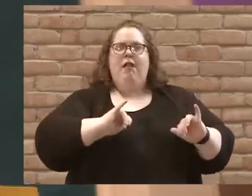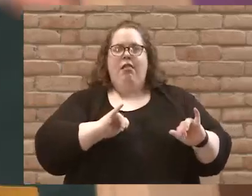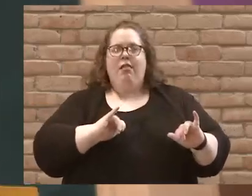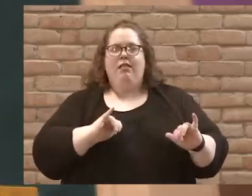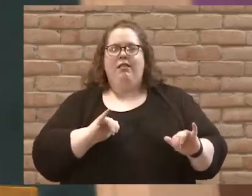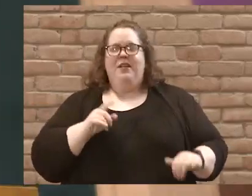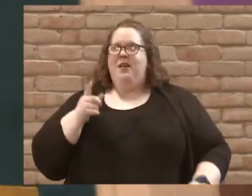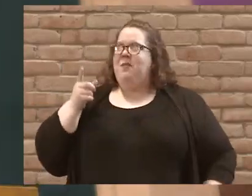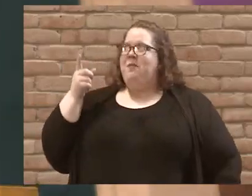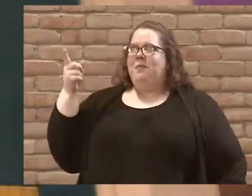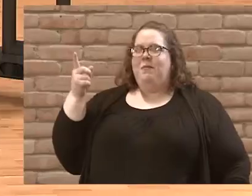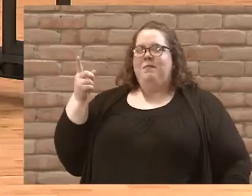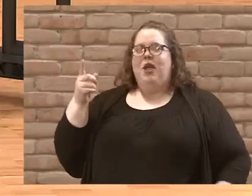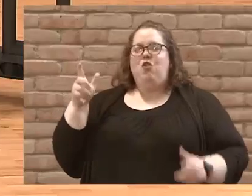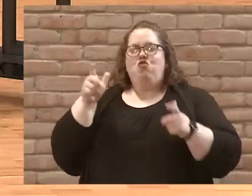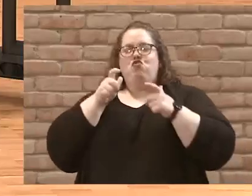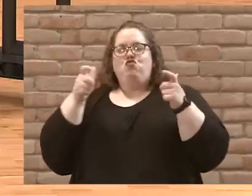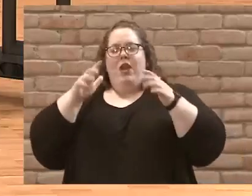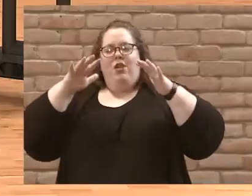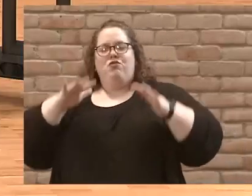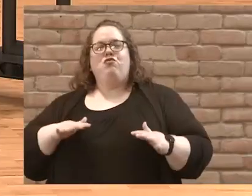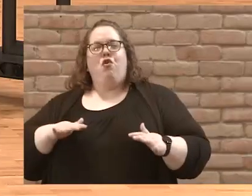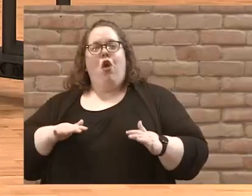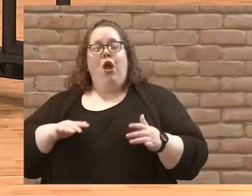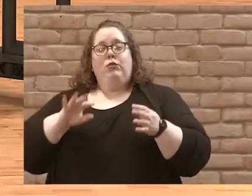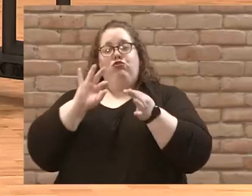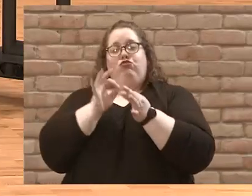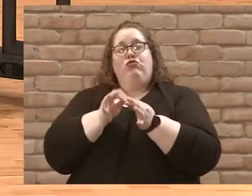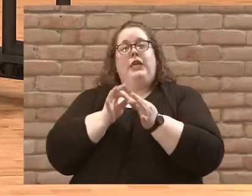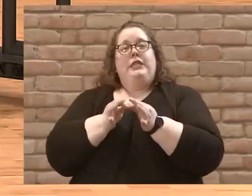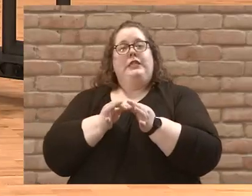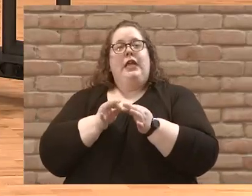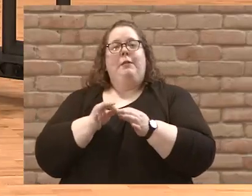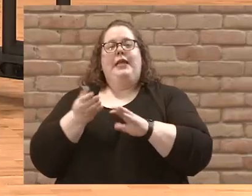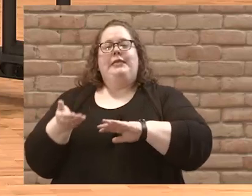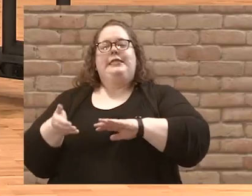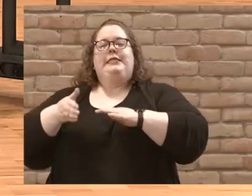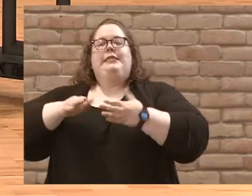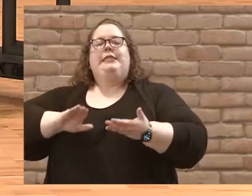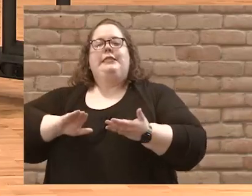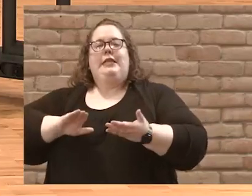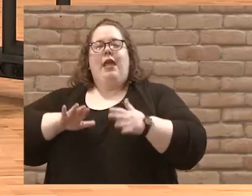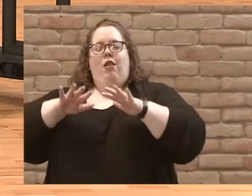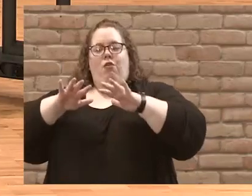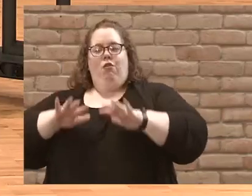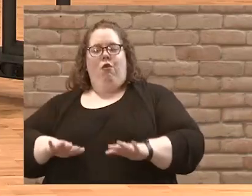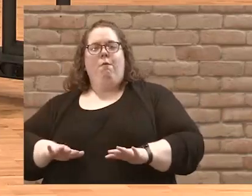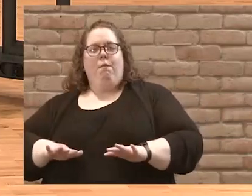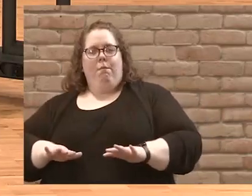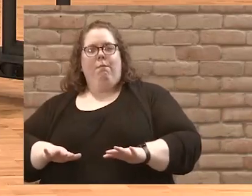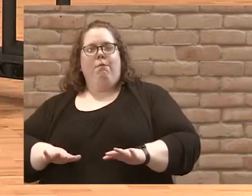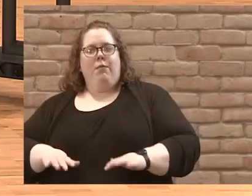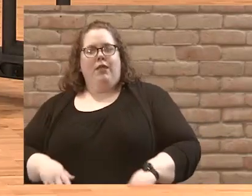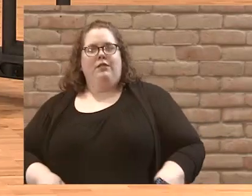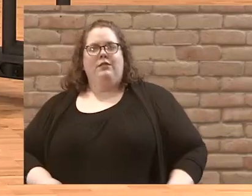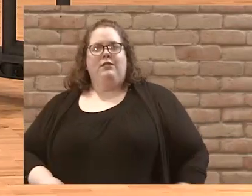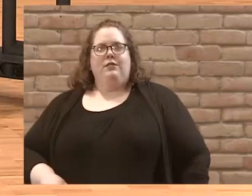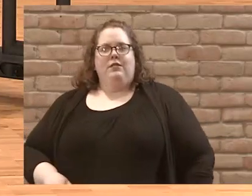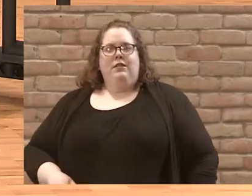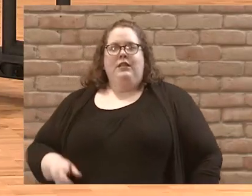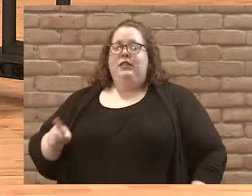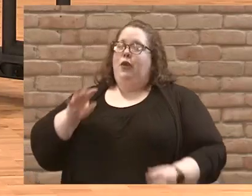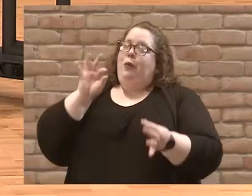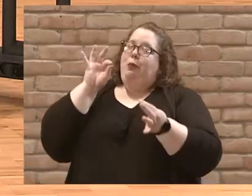This phrase, great calm, can also be translated as dead calm. This is perfect water skiing